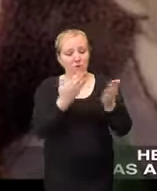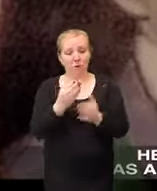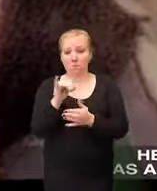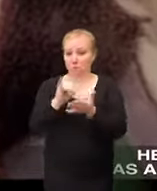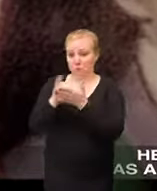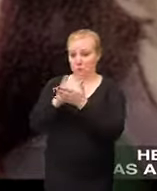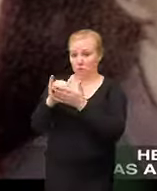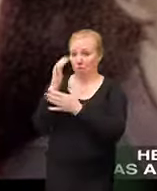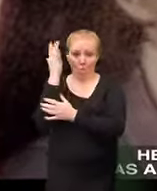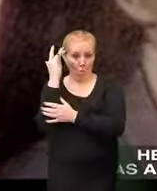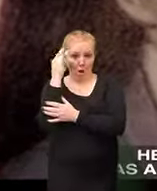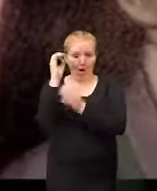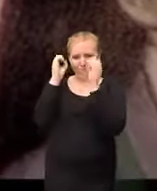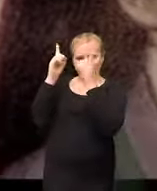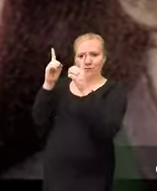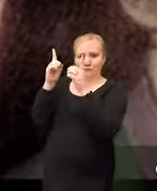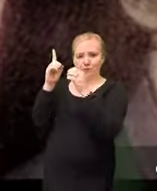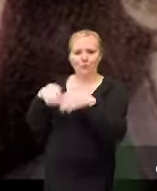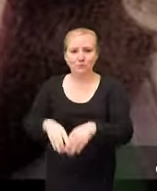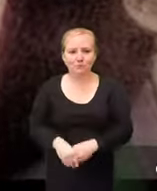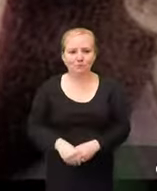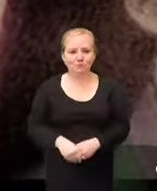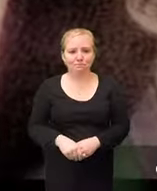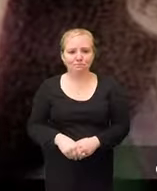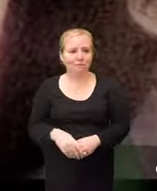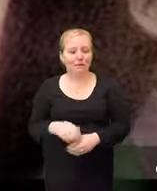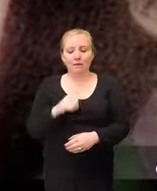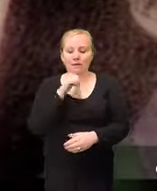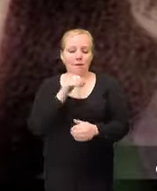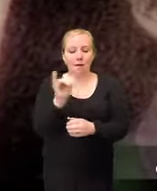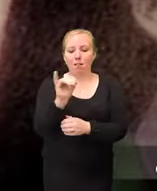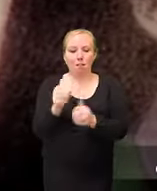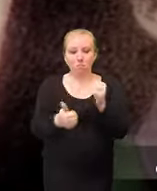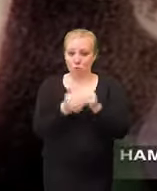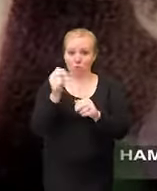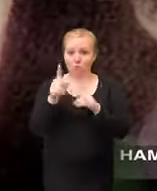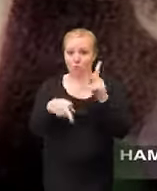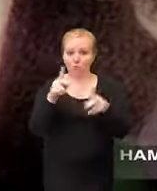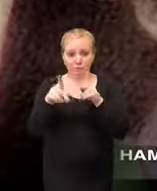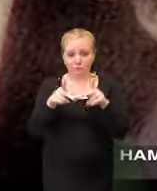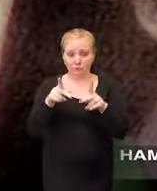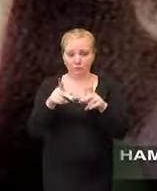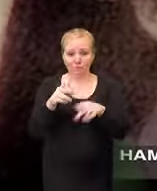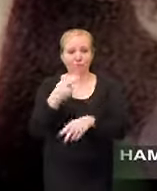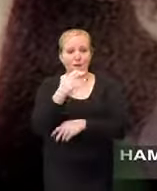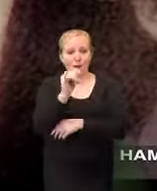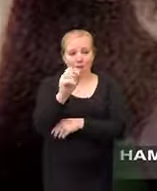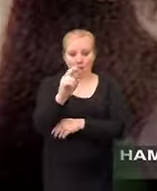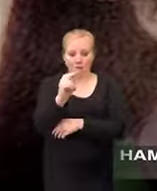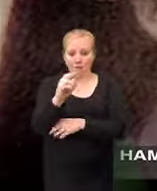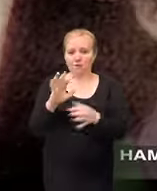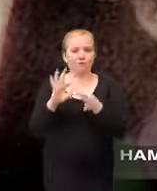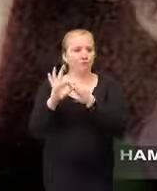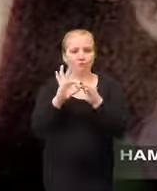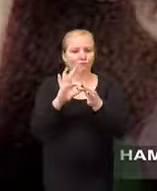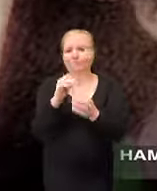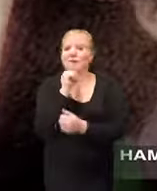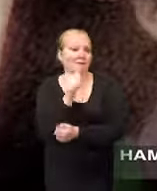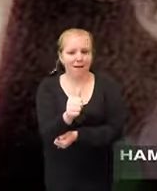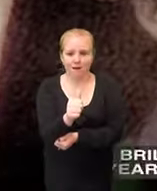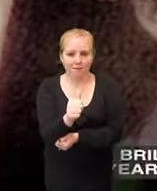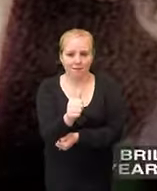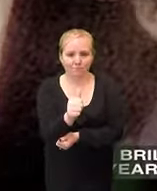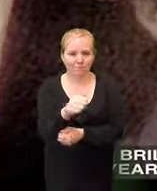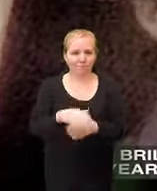City as a teenager to be educated unlike most of his fellow citizens Hamilton has no attachment to any local